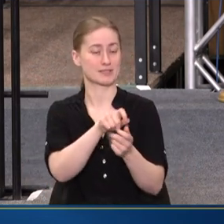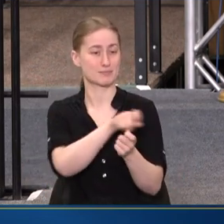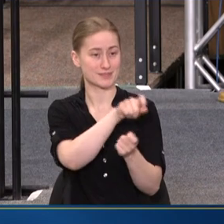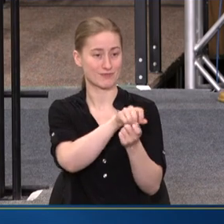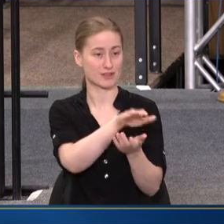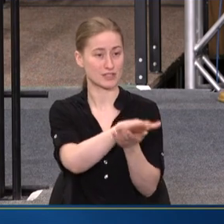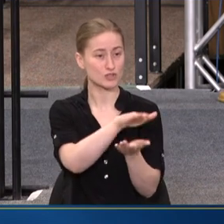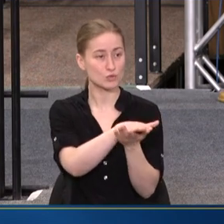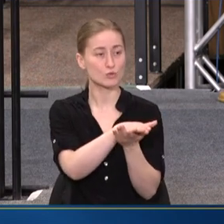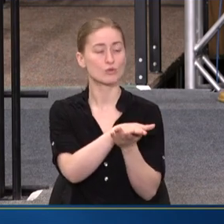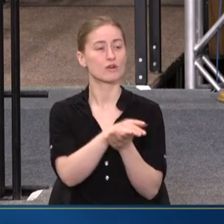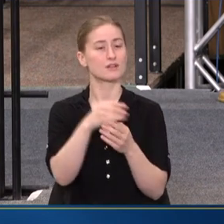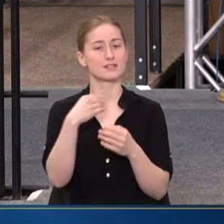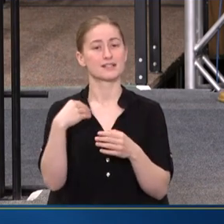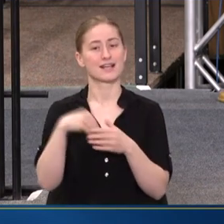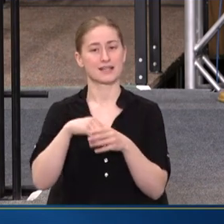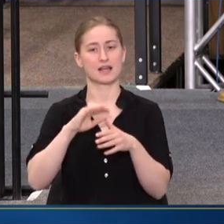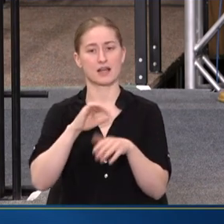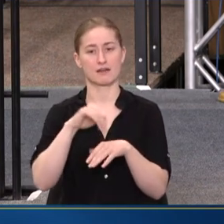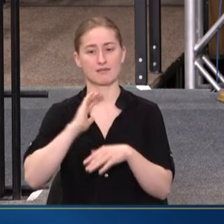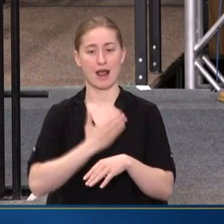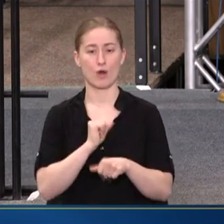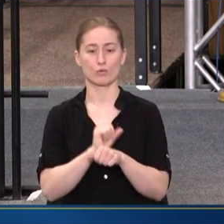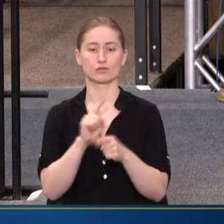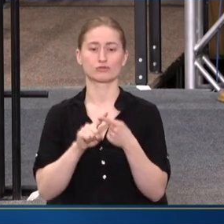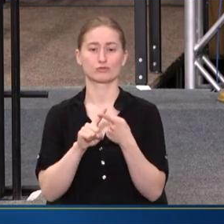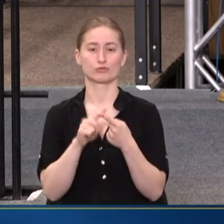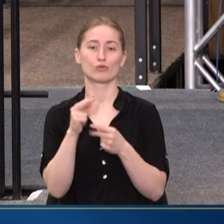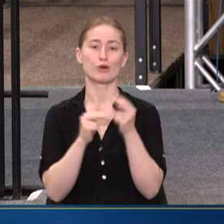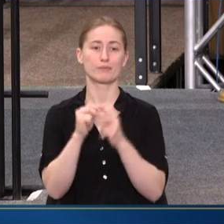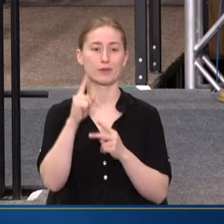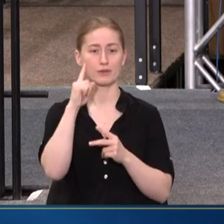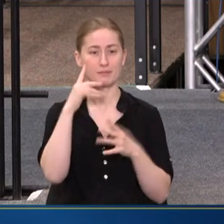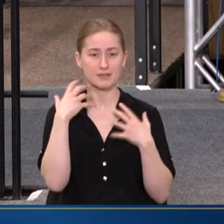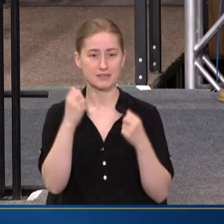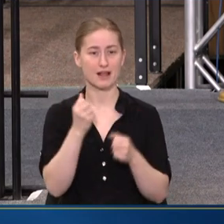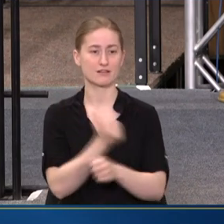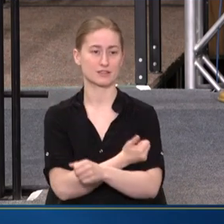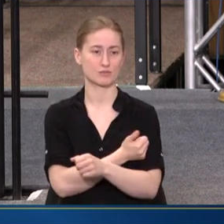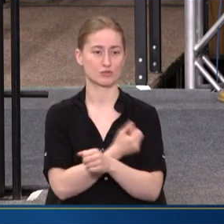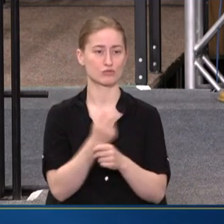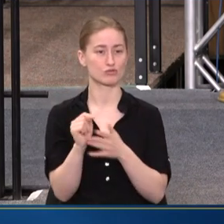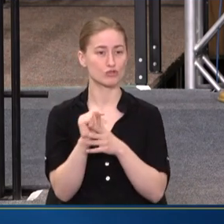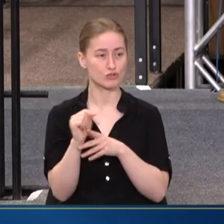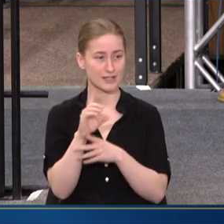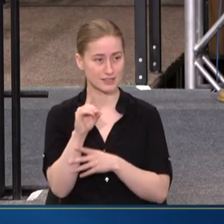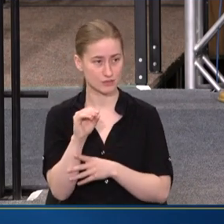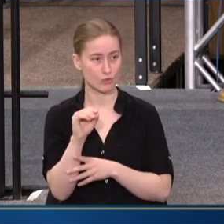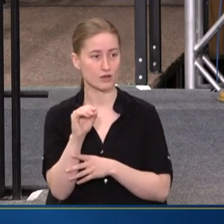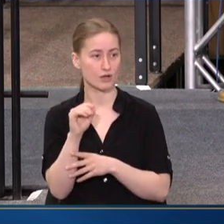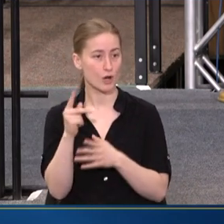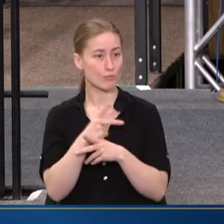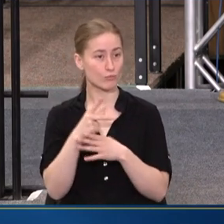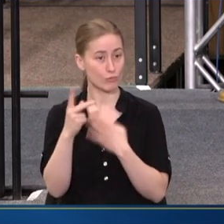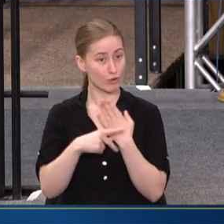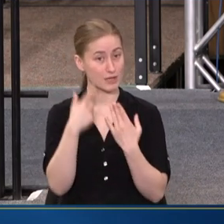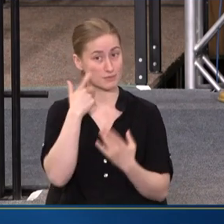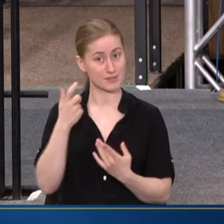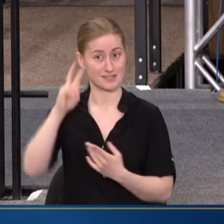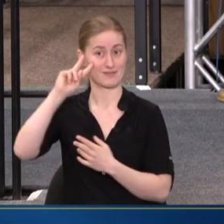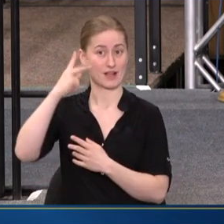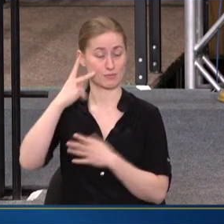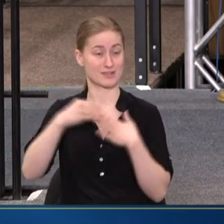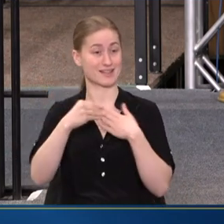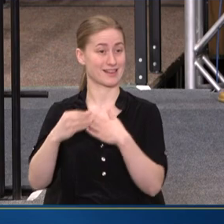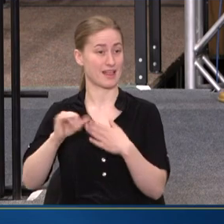IN OUR WORK TO BUILD OUR MENTAL HEALTH AND SUBSTANCE USE DISORDER TRAINING PROGRAMS BECAUSE THE VICE PRESIDENT LED THAT